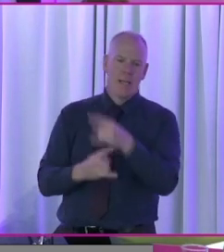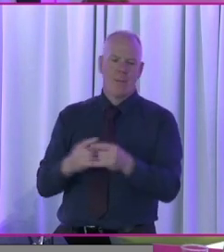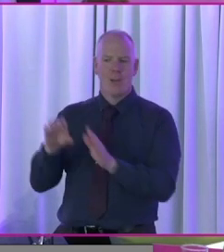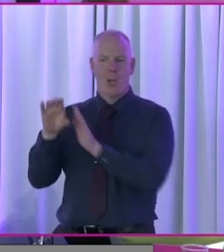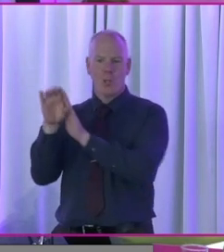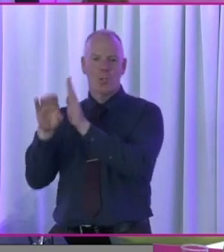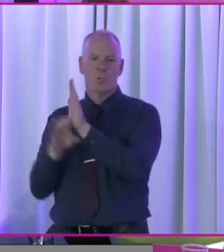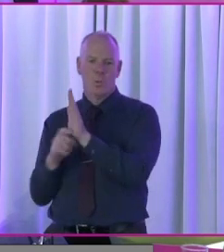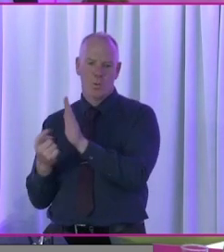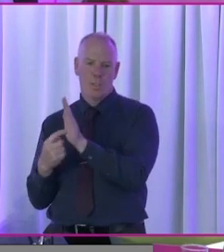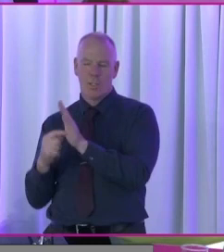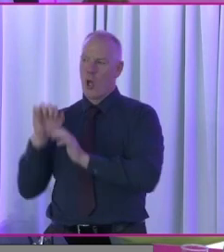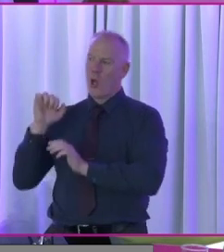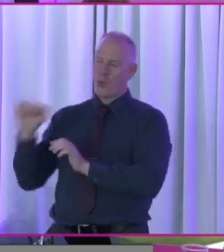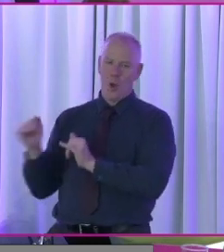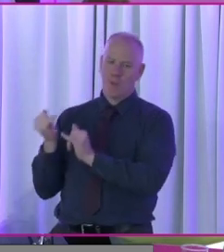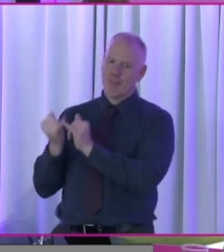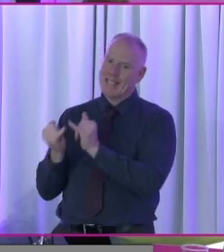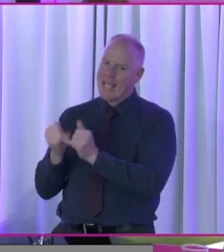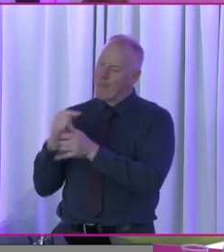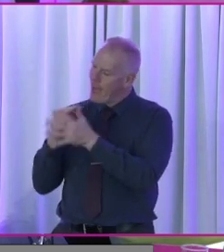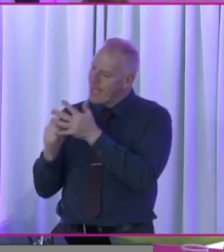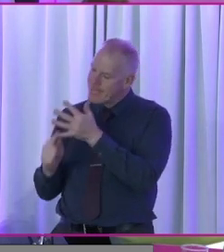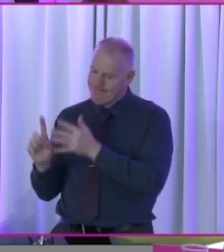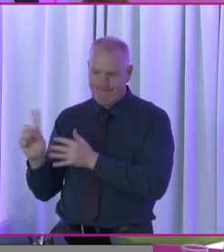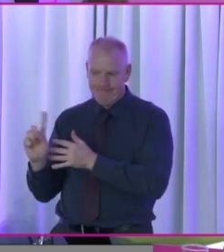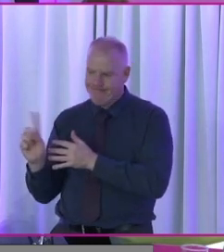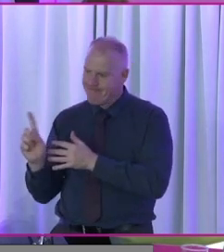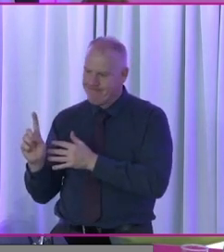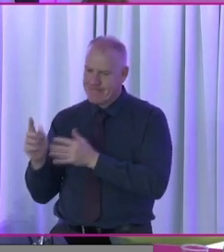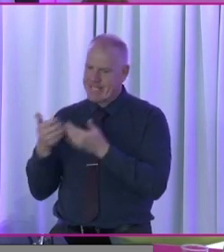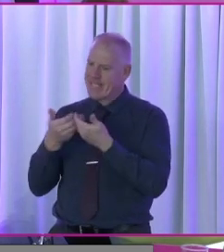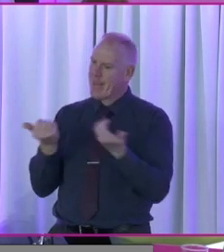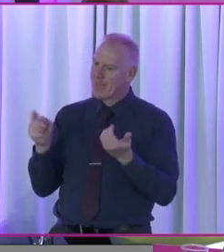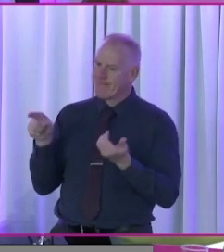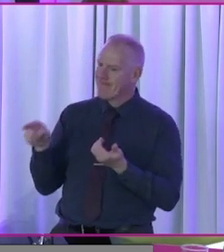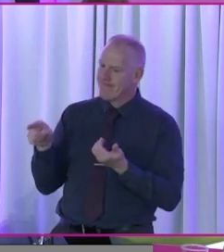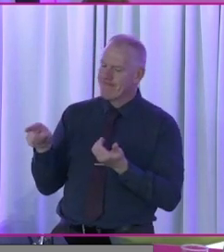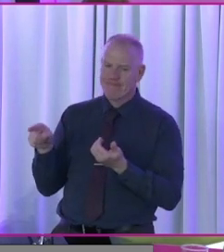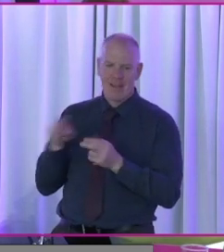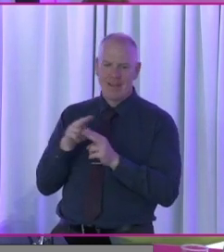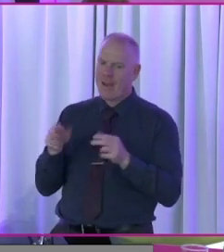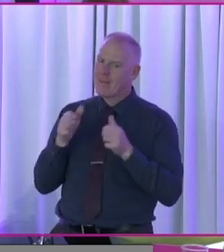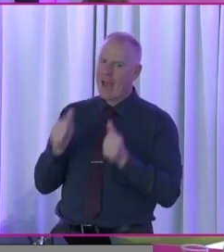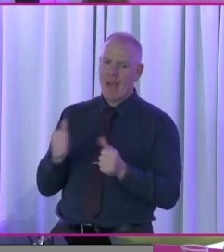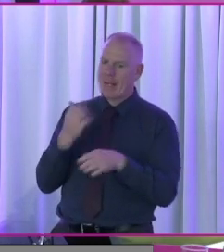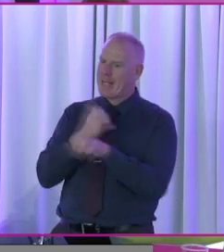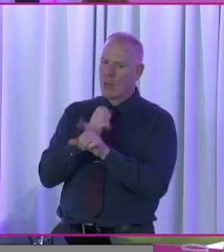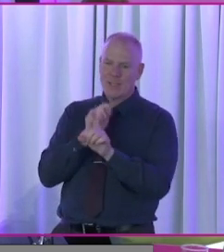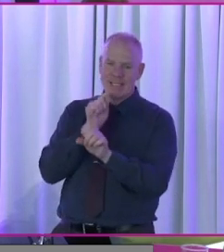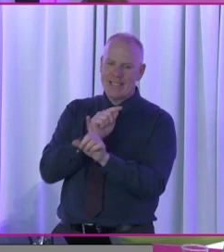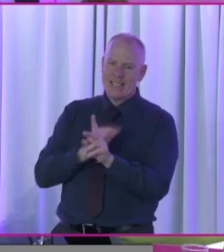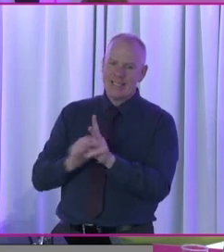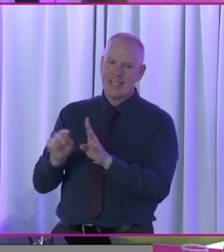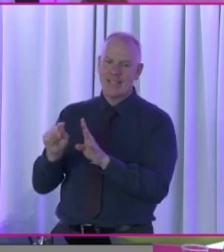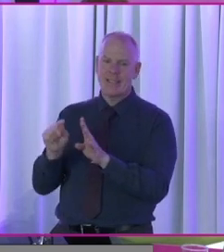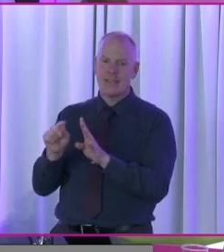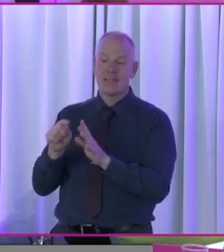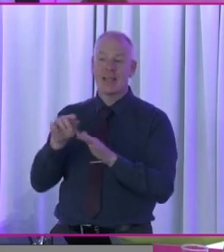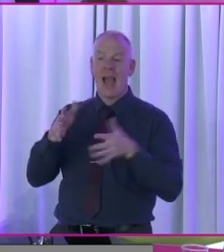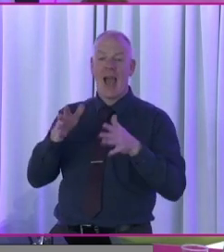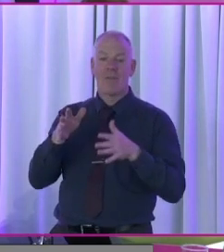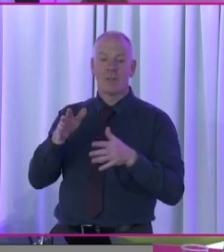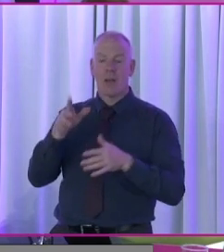constitution and the way your criteria art divide things up, it's not kept in counties. So the average